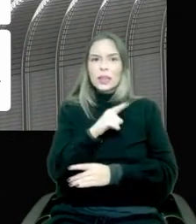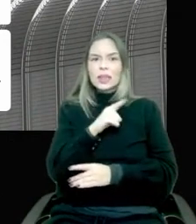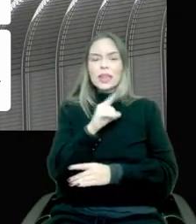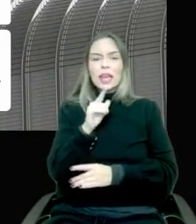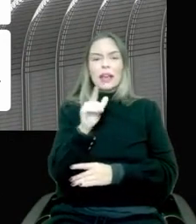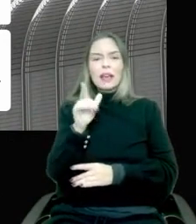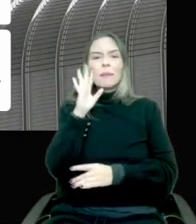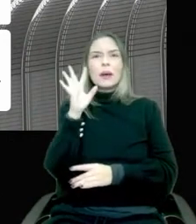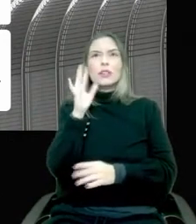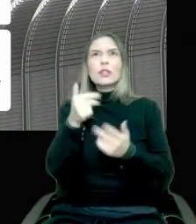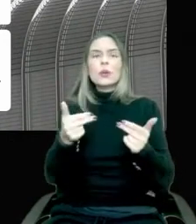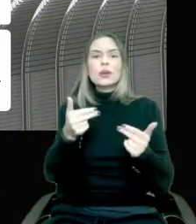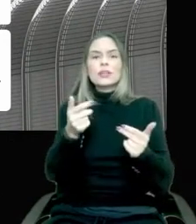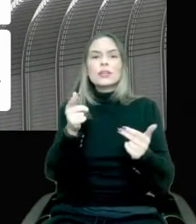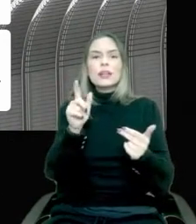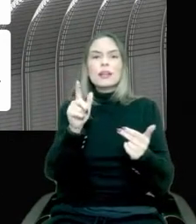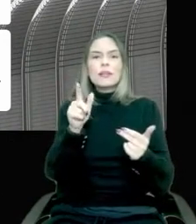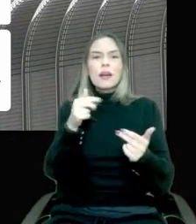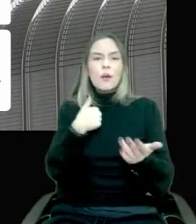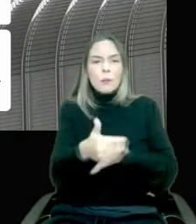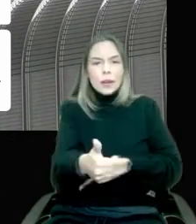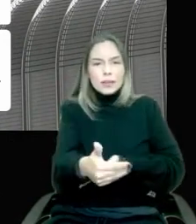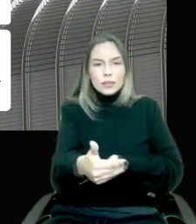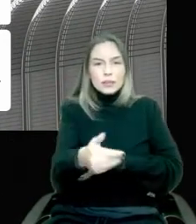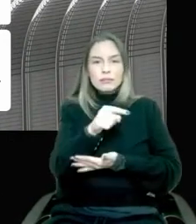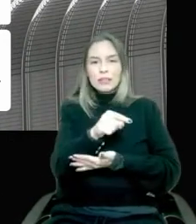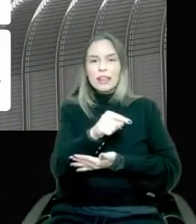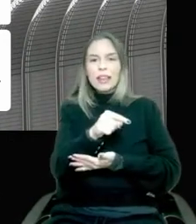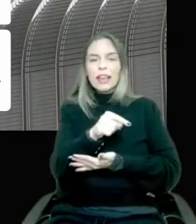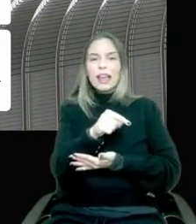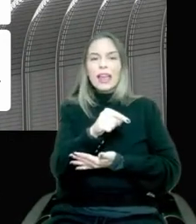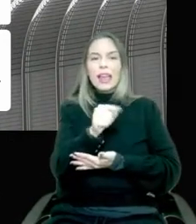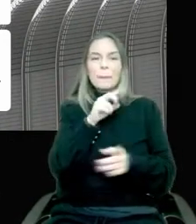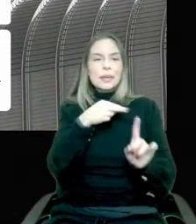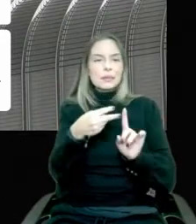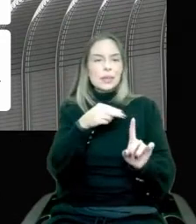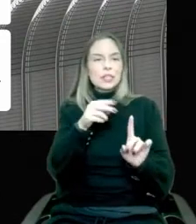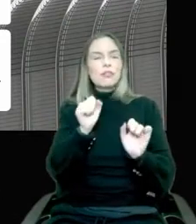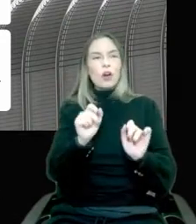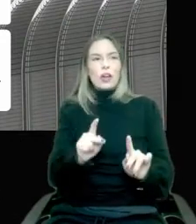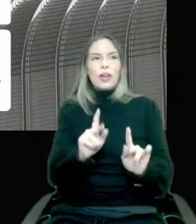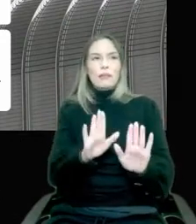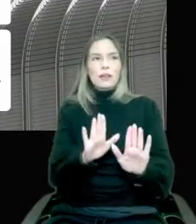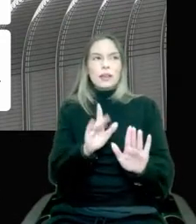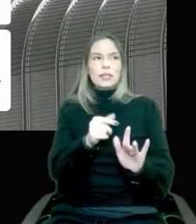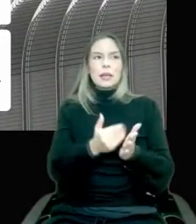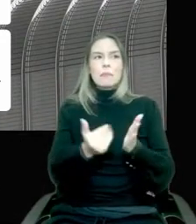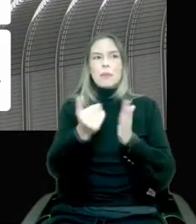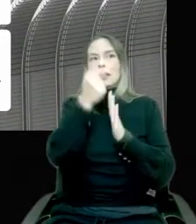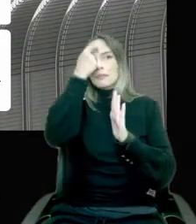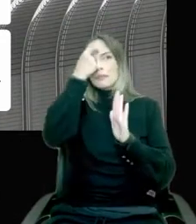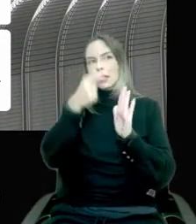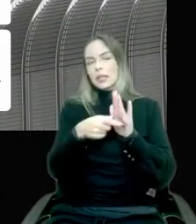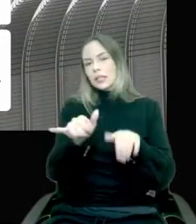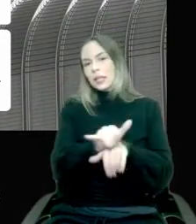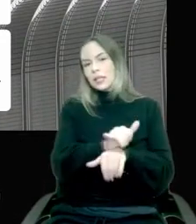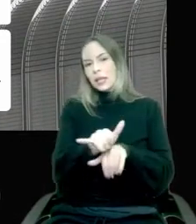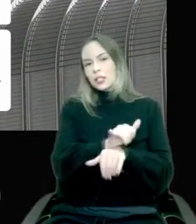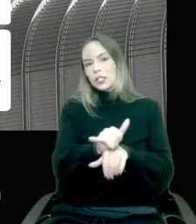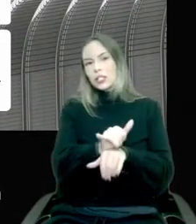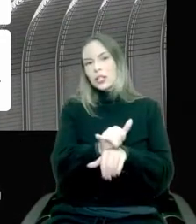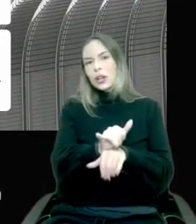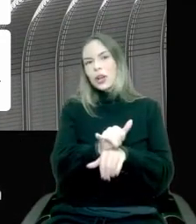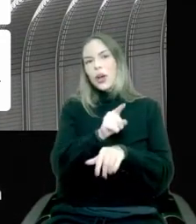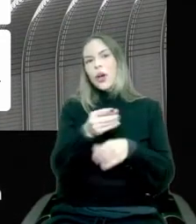That's where you start. Now, if you look from that perspective and say, okay, this is where my AI strategy, how is this AI strategy going to fit?